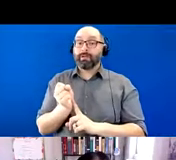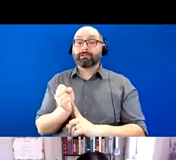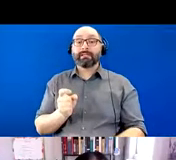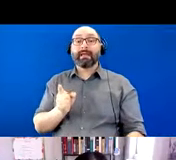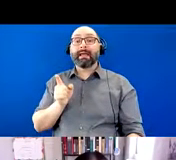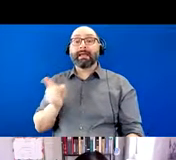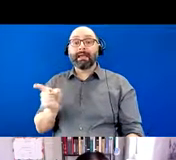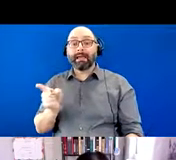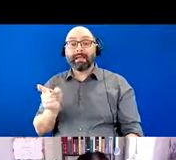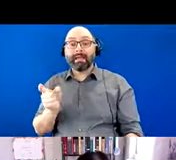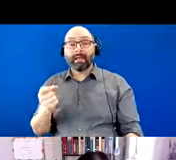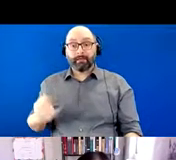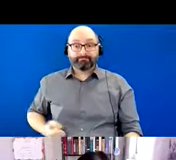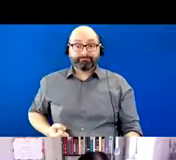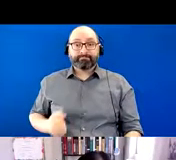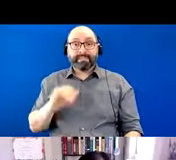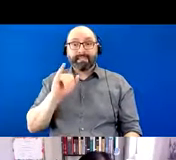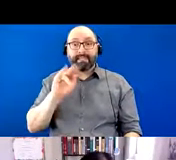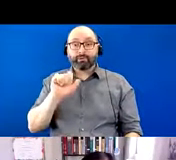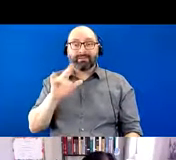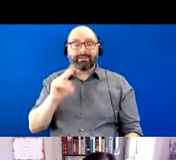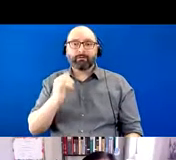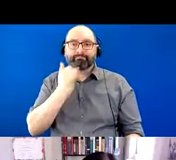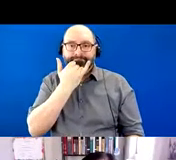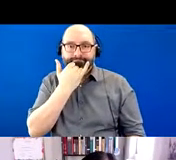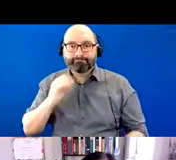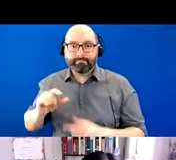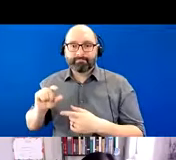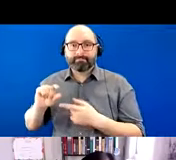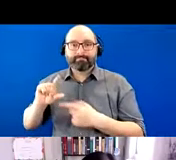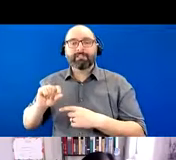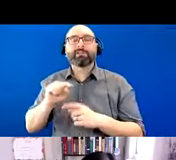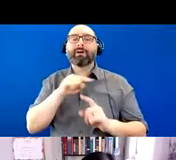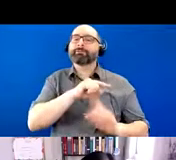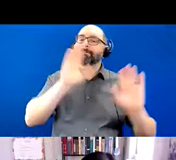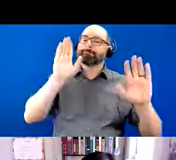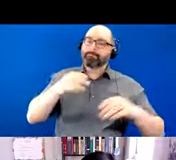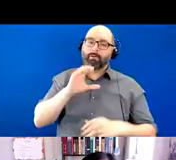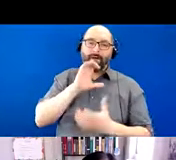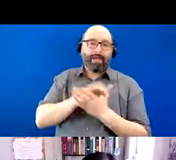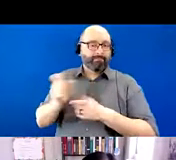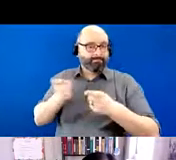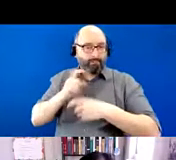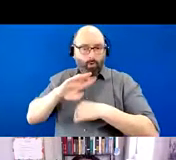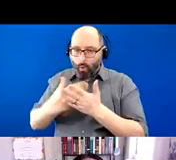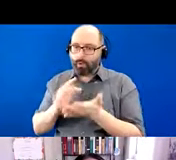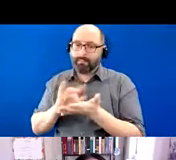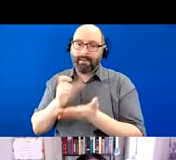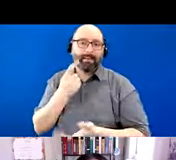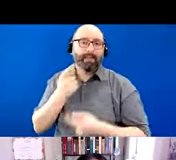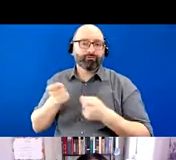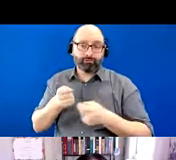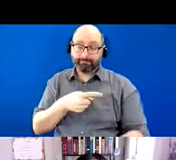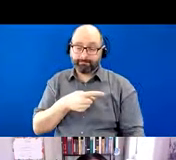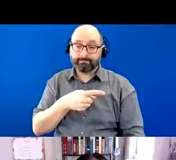wrong dose of insulin so she took over that and all other medication management right away and luckily